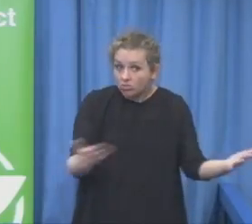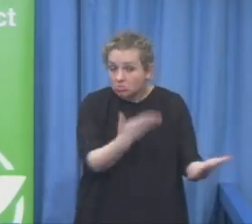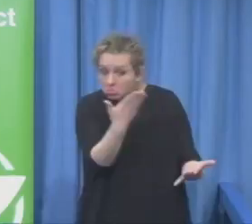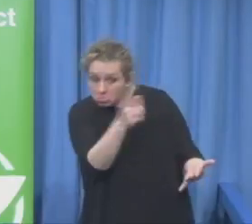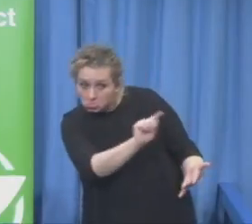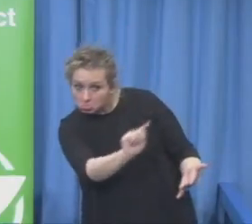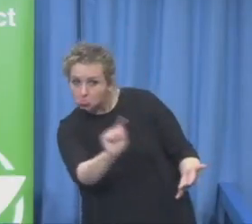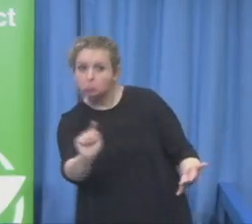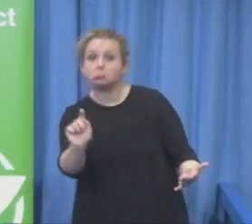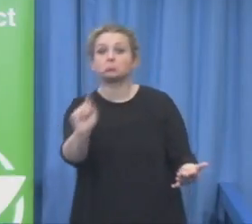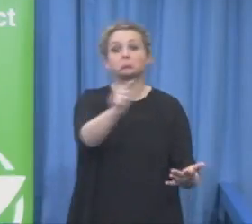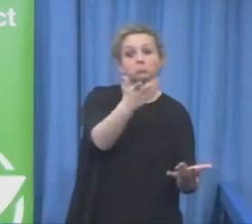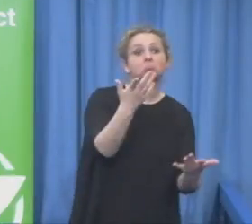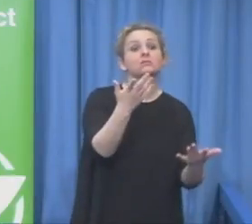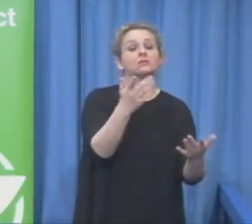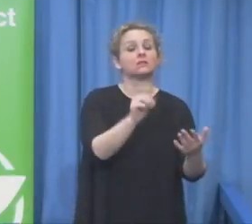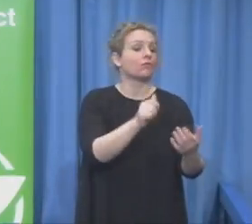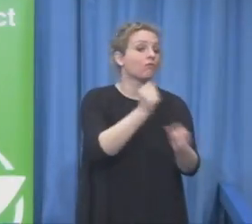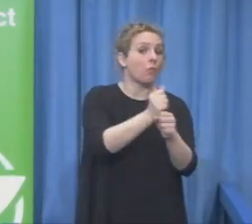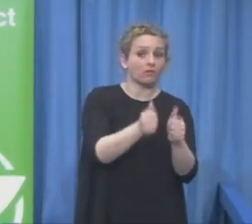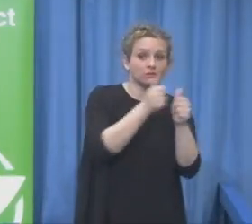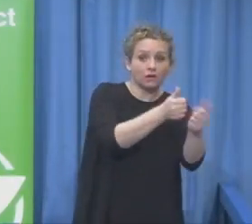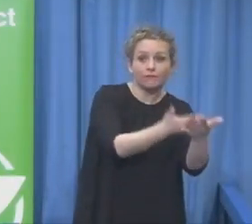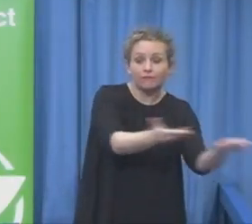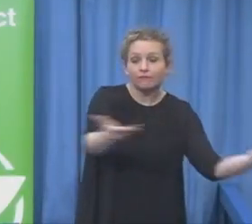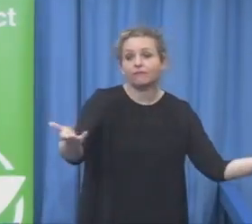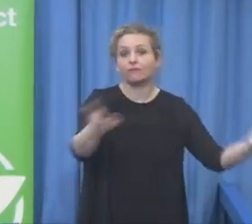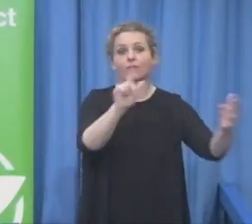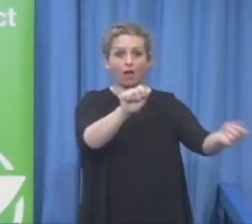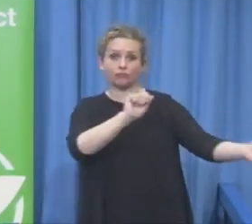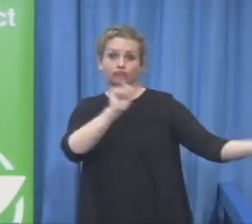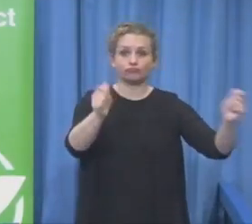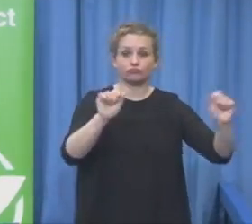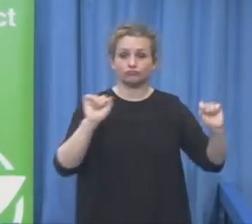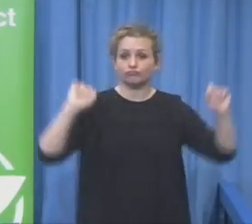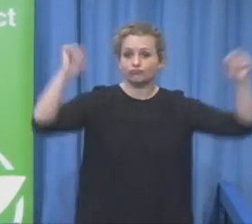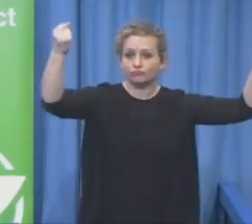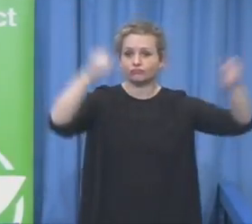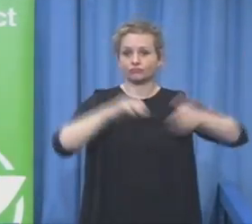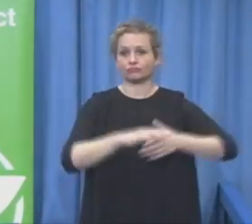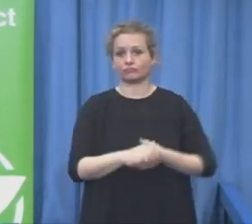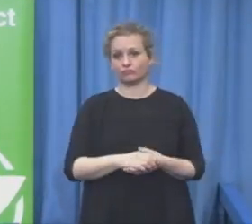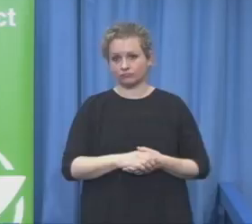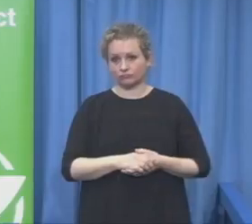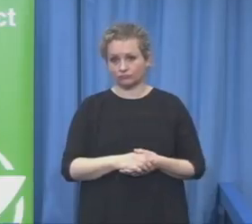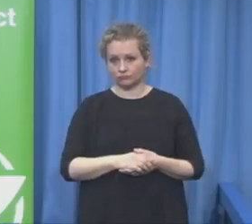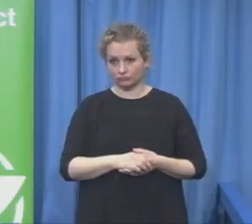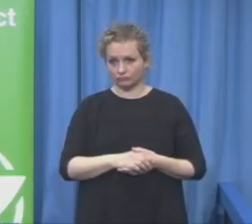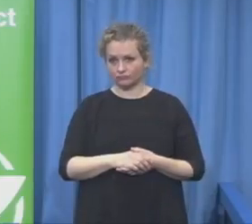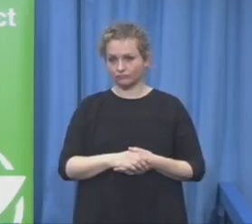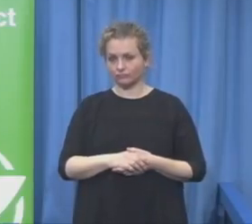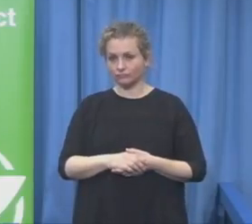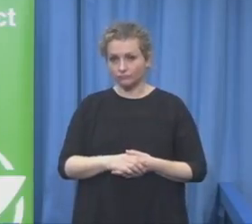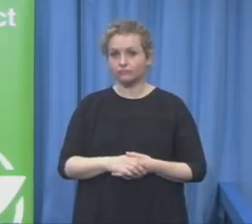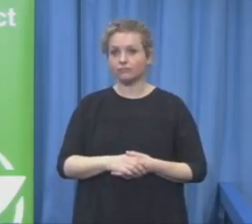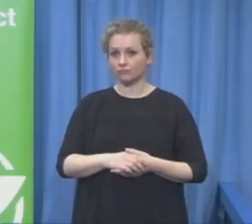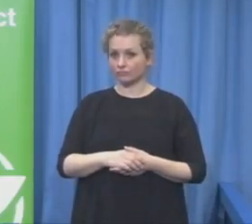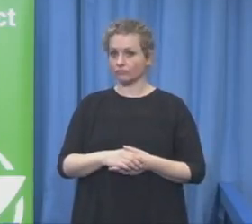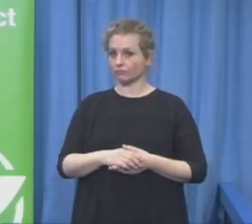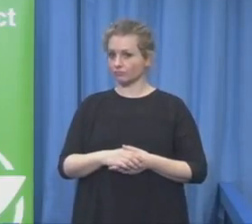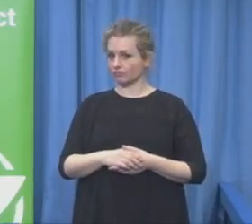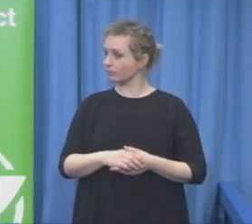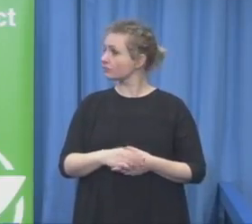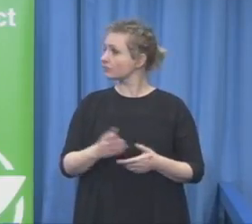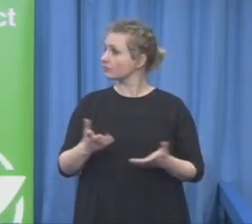difficulties, will get a wage and are on a first market situation. But that is a very little number of people